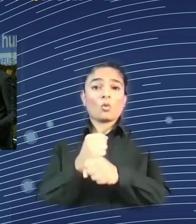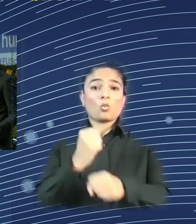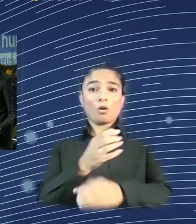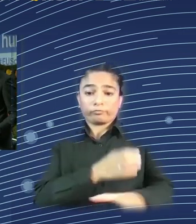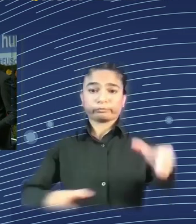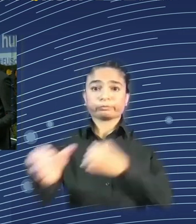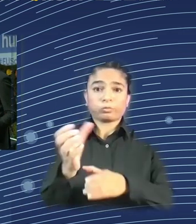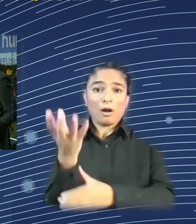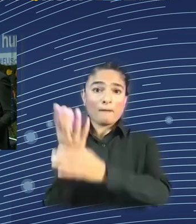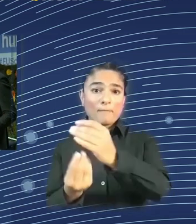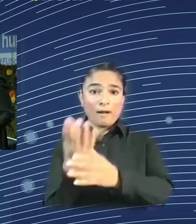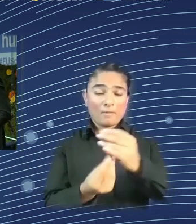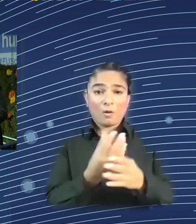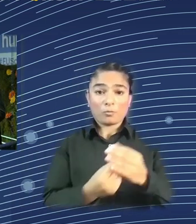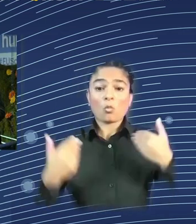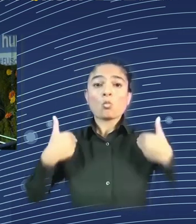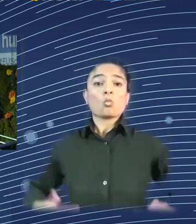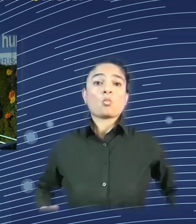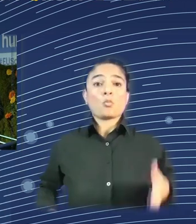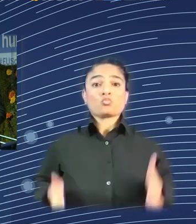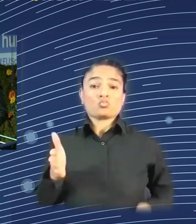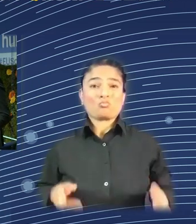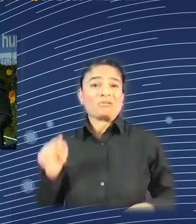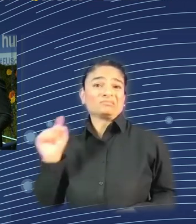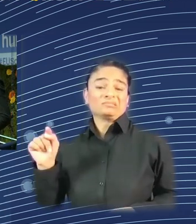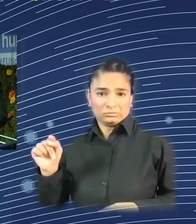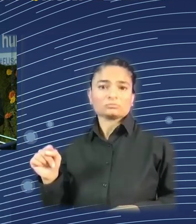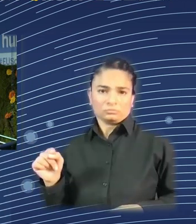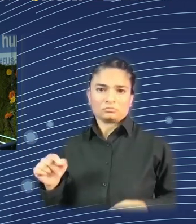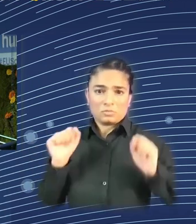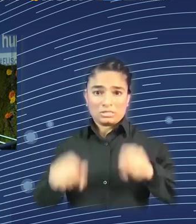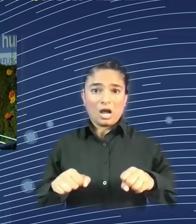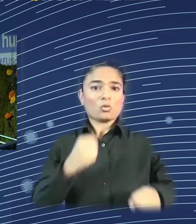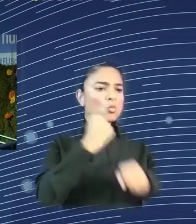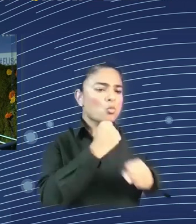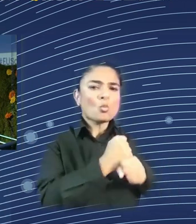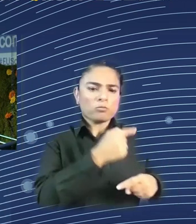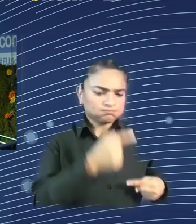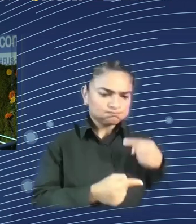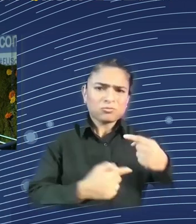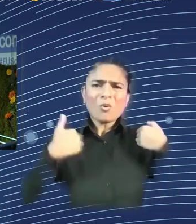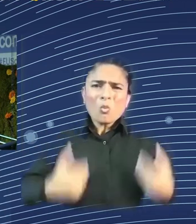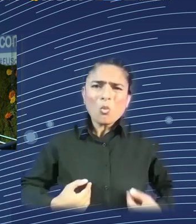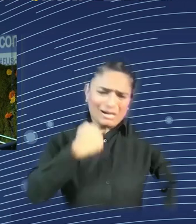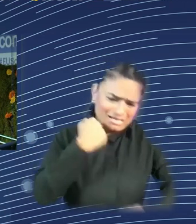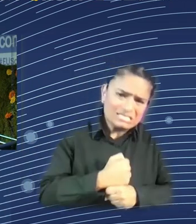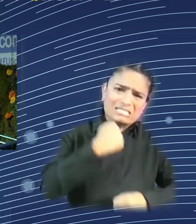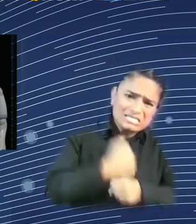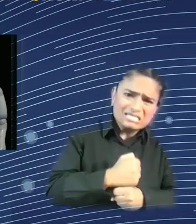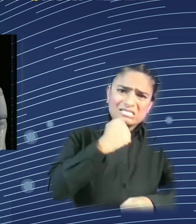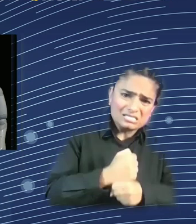creativity and complex problem solving, thank God, remain irreplaceable. Pepper, what's your opinion of this?